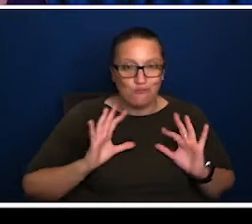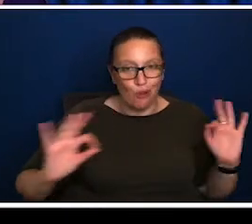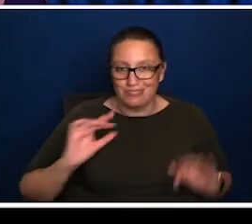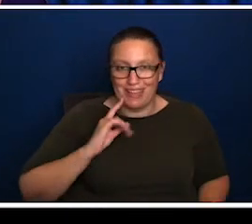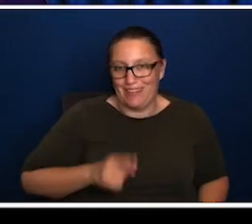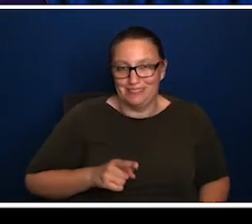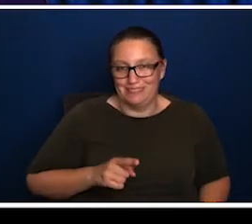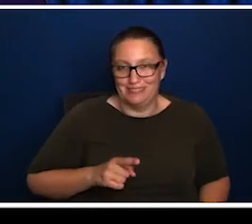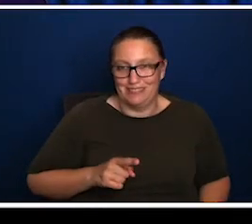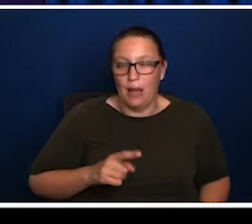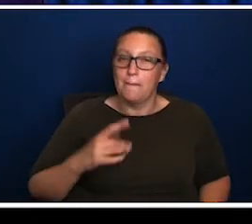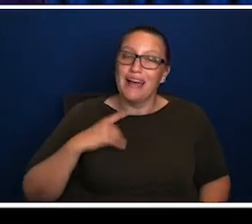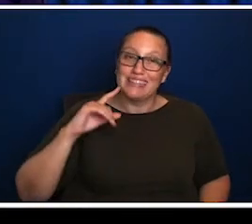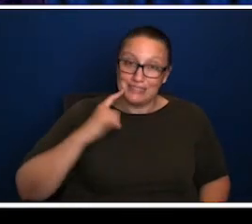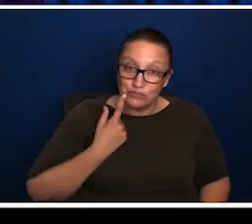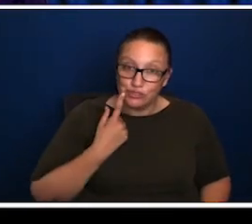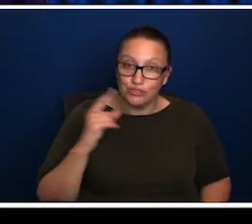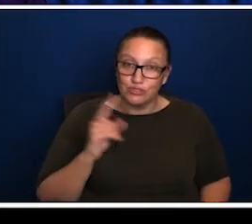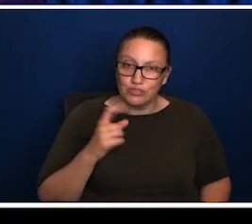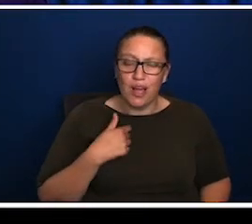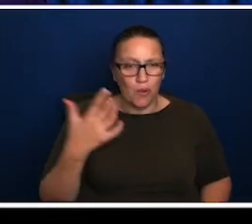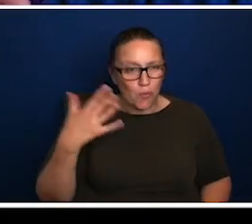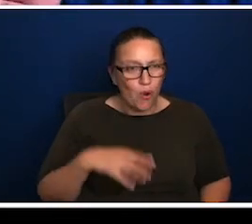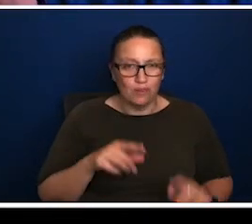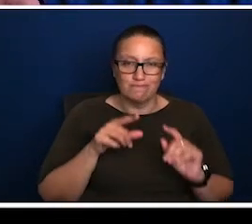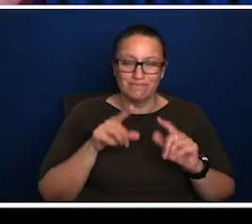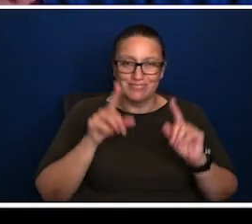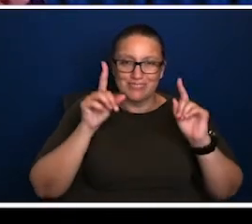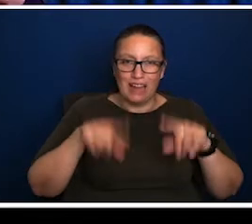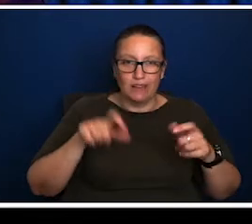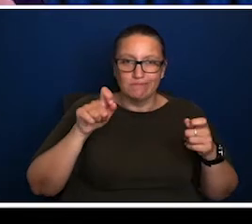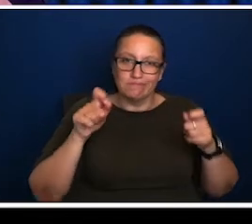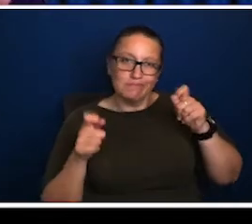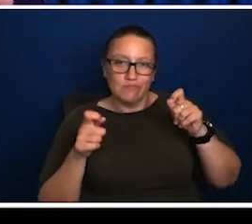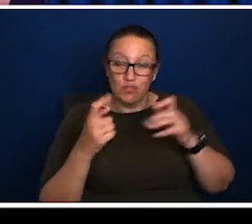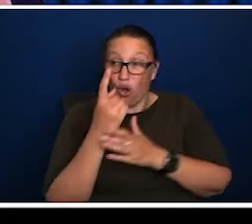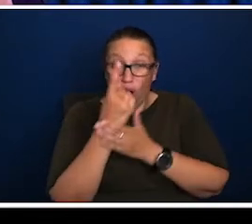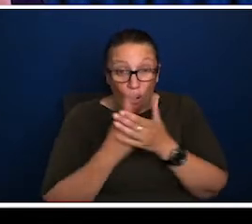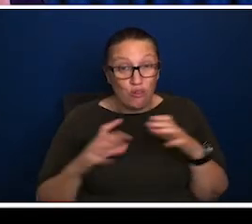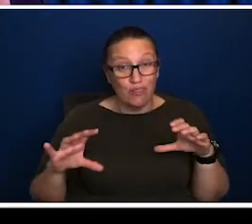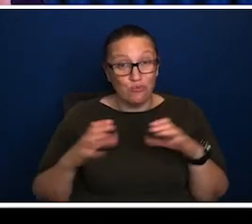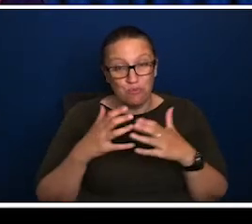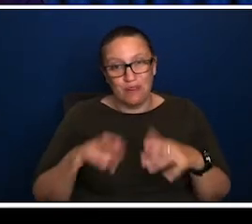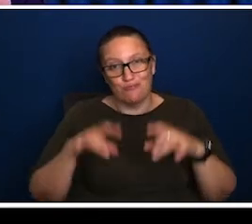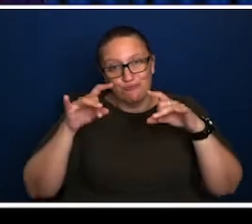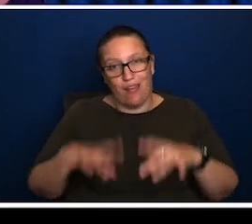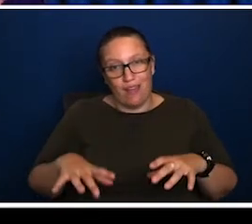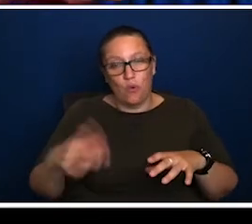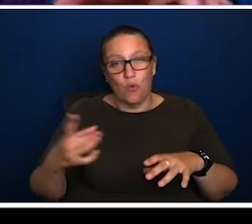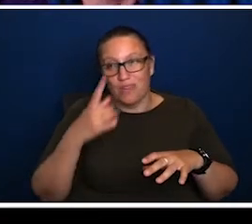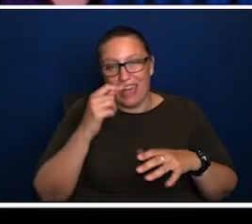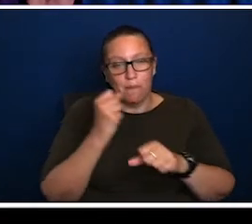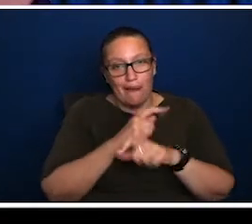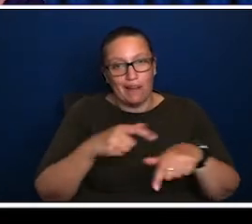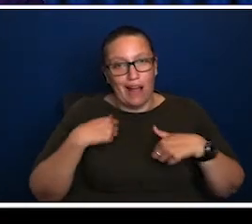is, is, is to switch and to refer the question probably to the only group in the Australian population that are capable of